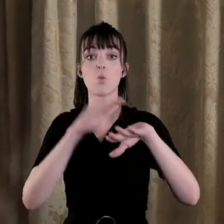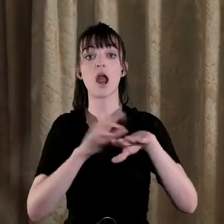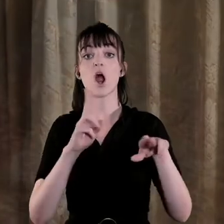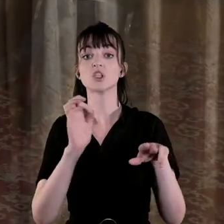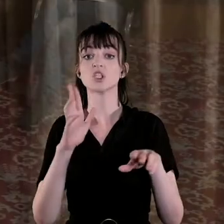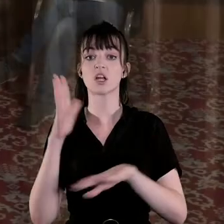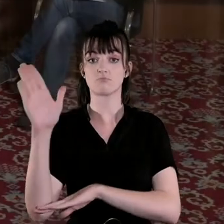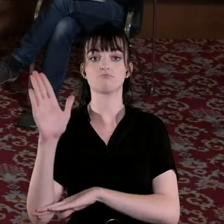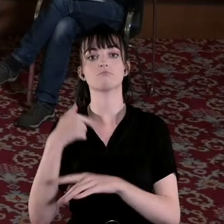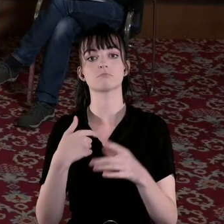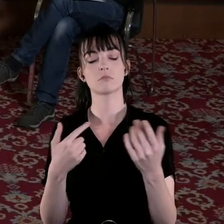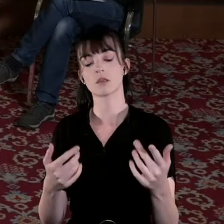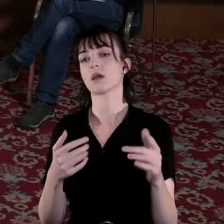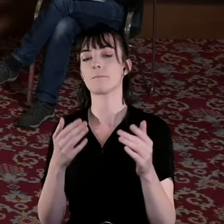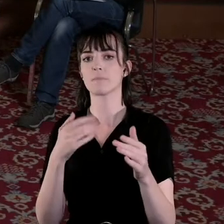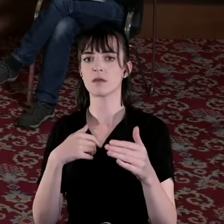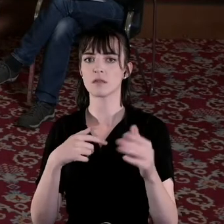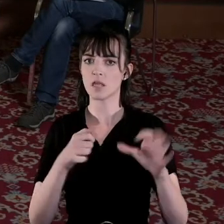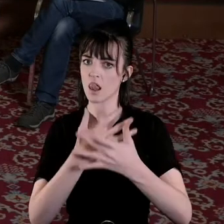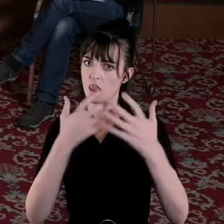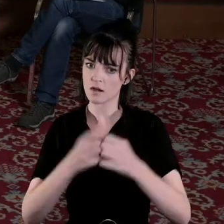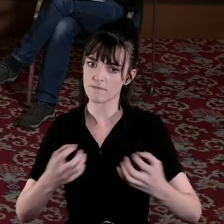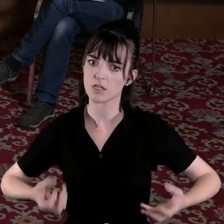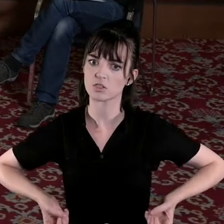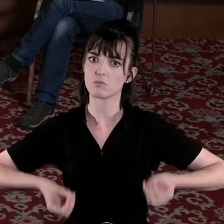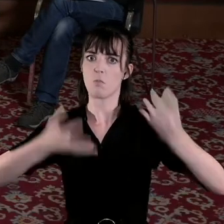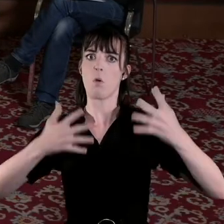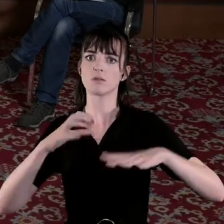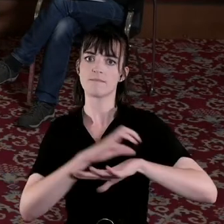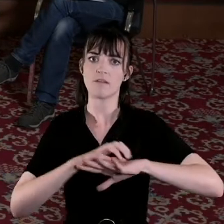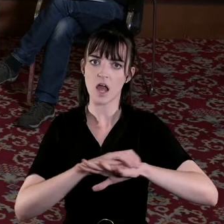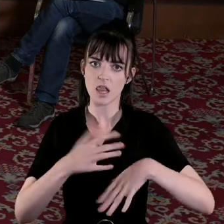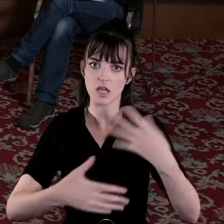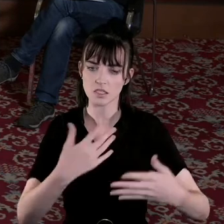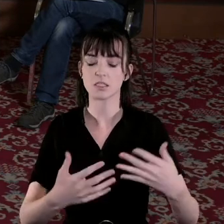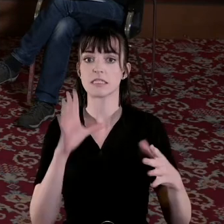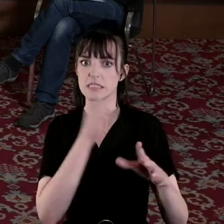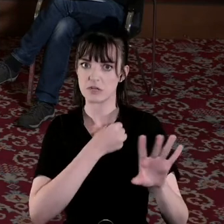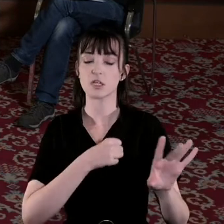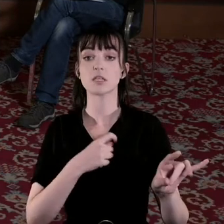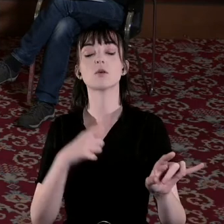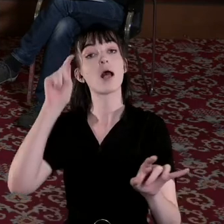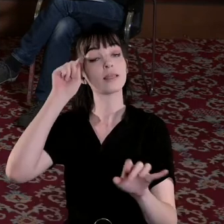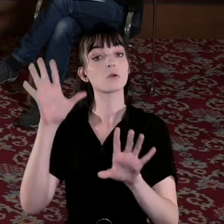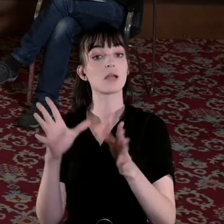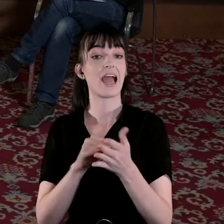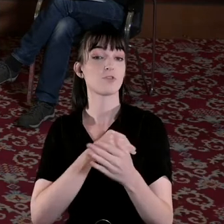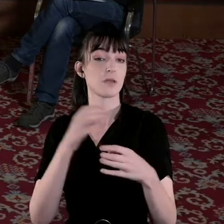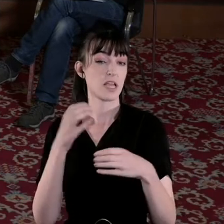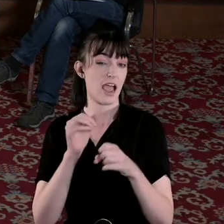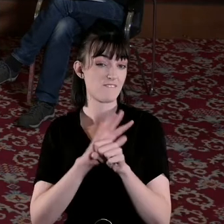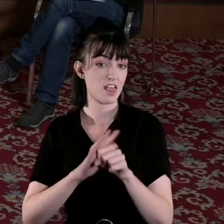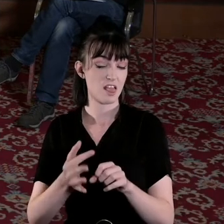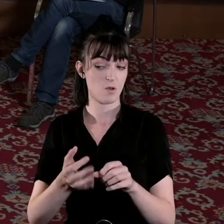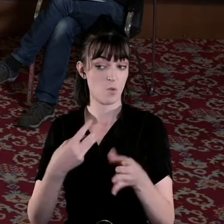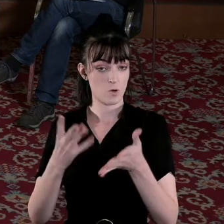have in somewhere like Silesia is just how much more explosive the scale of it is I think you need to be careful when you're comparing violence to not